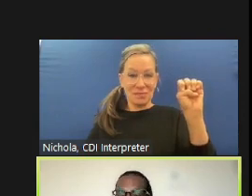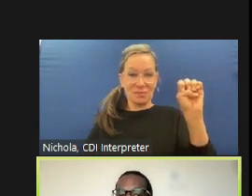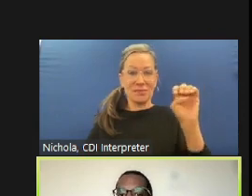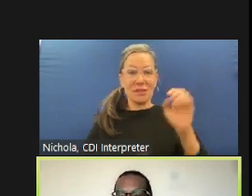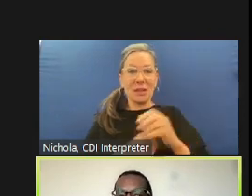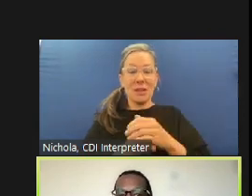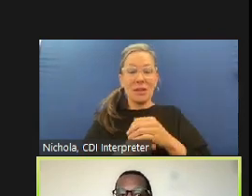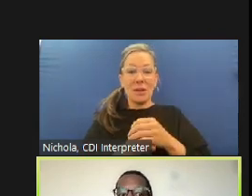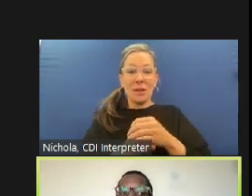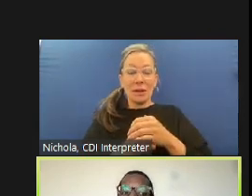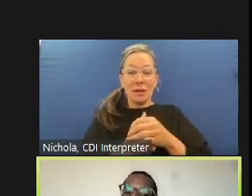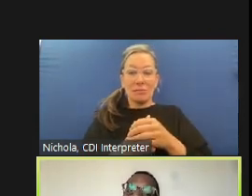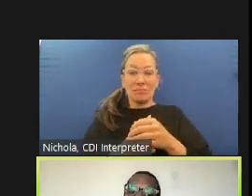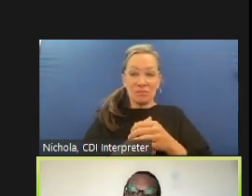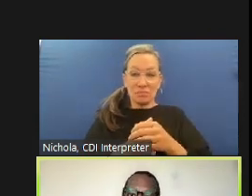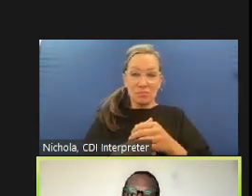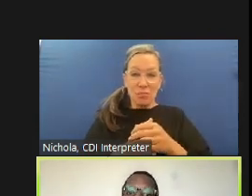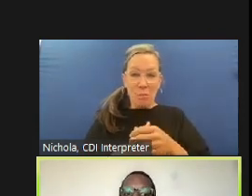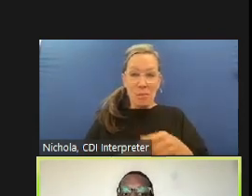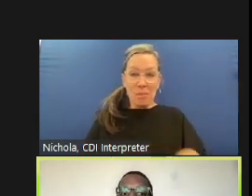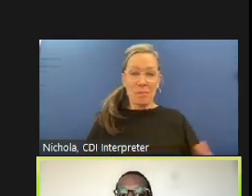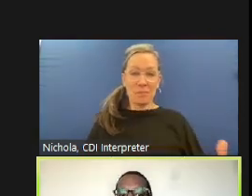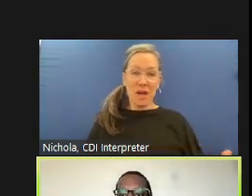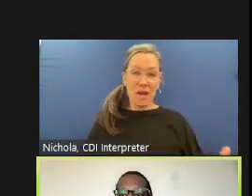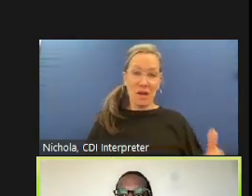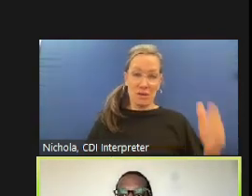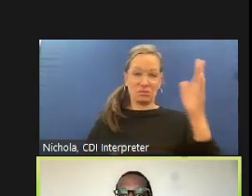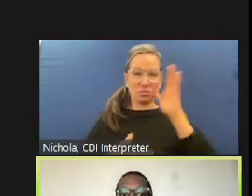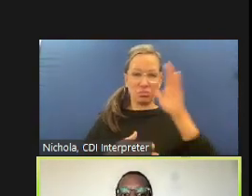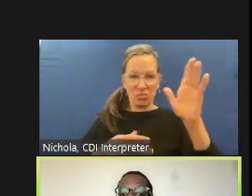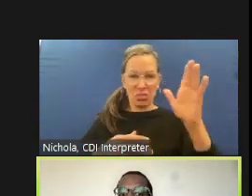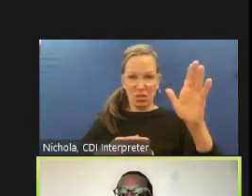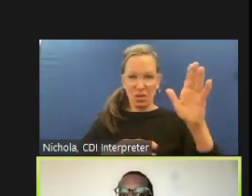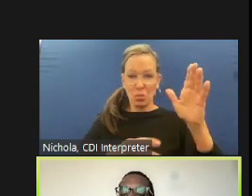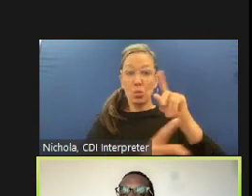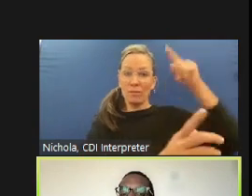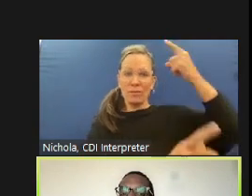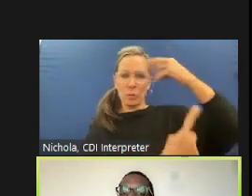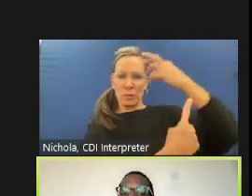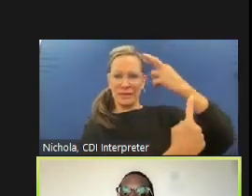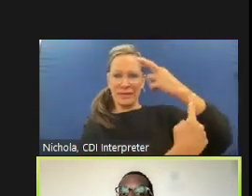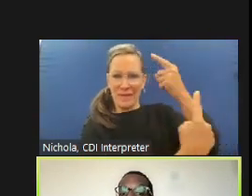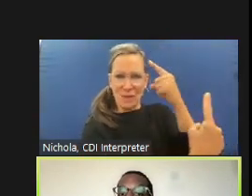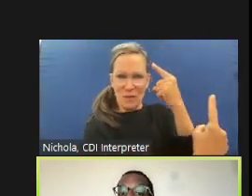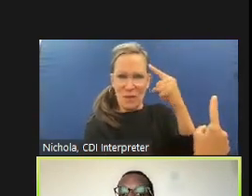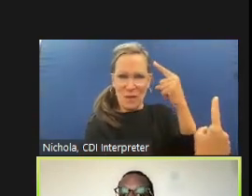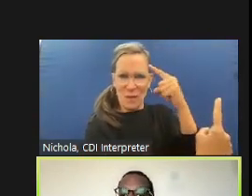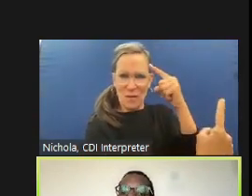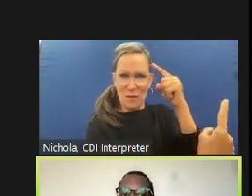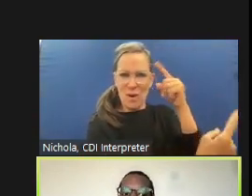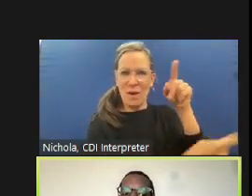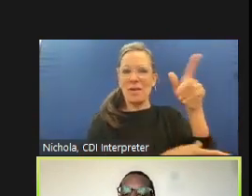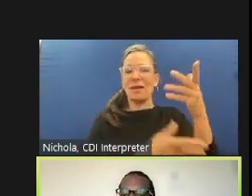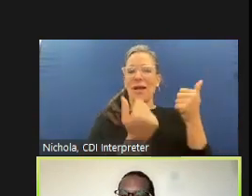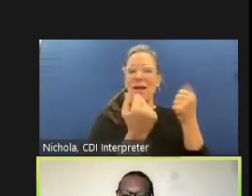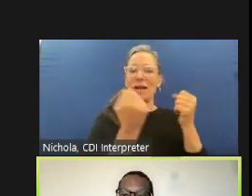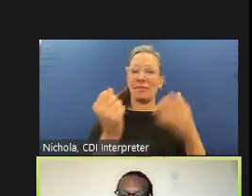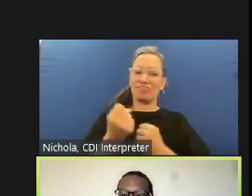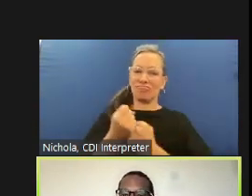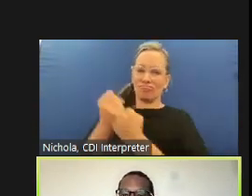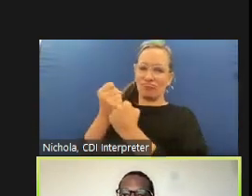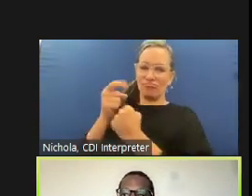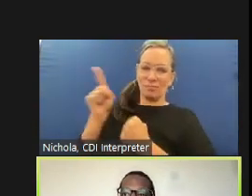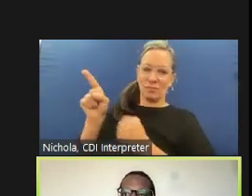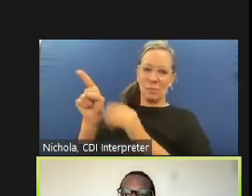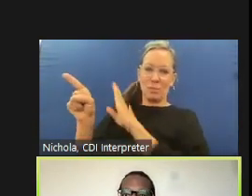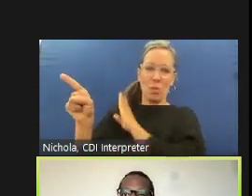a specific purpose which is to assist the board of supervisors with its duties that are required under the law that relate